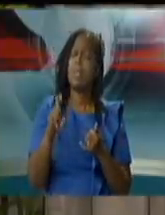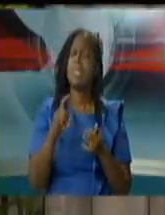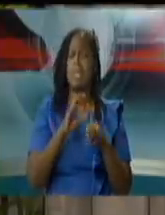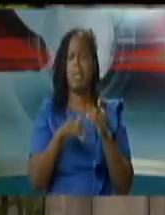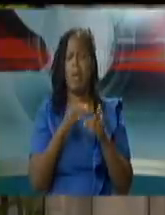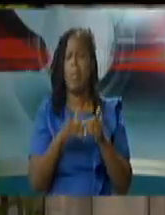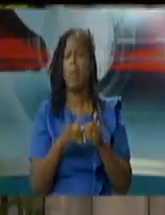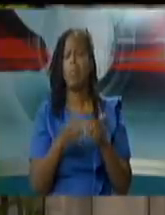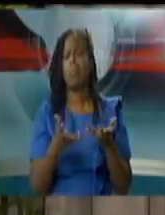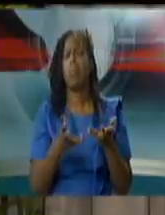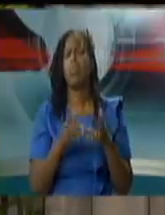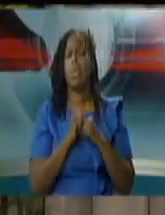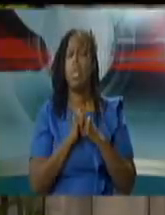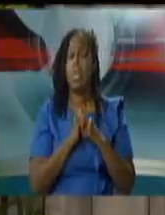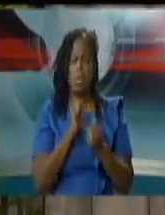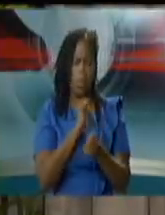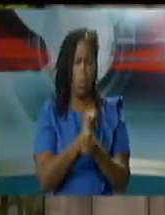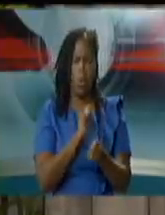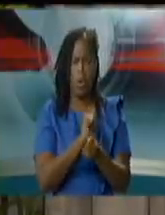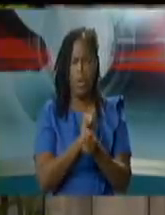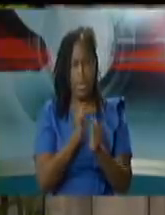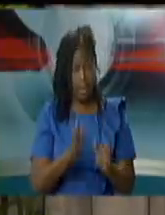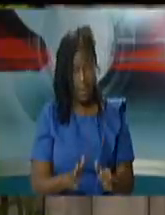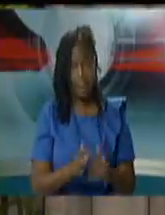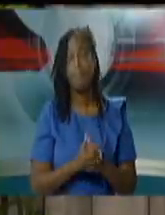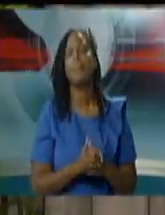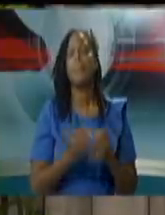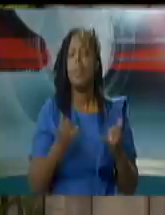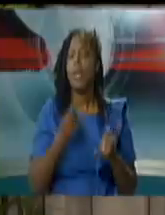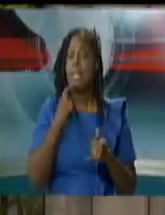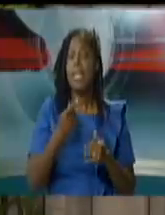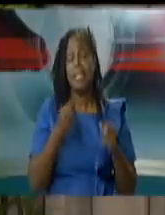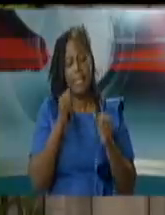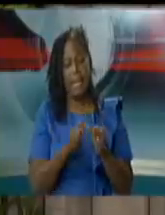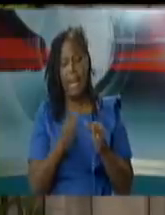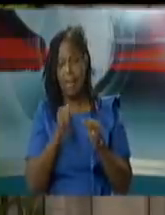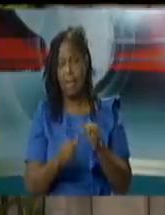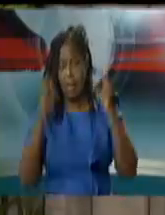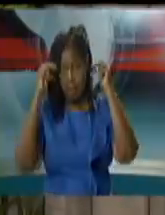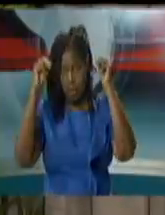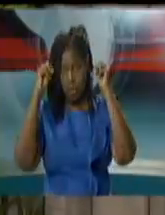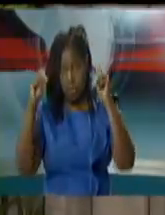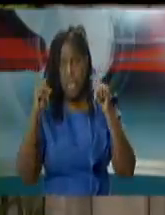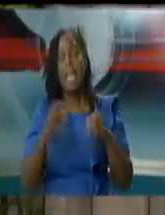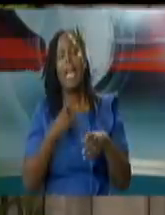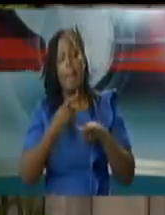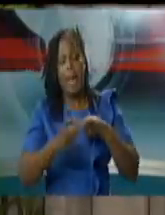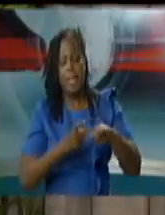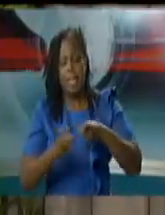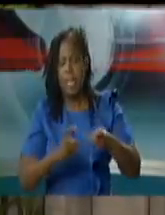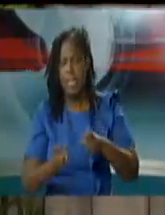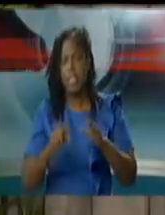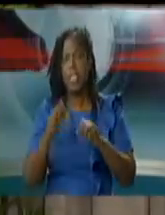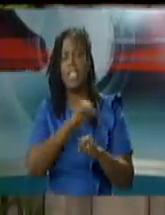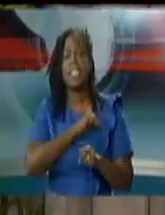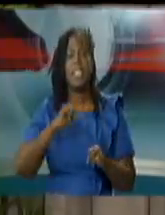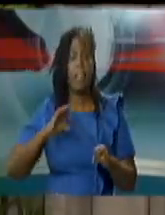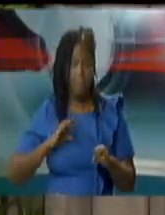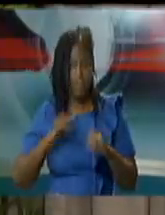of the permanent secretaries or heads of division manage staff on a rotational basis it obviously depends upon